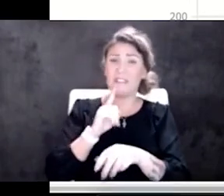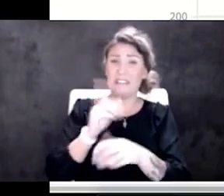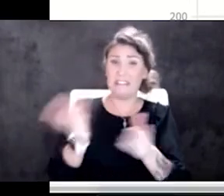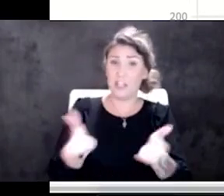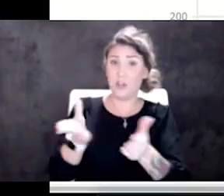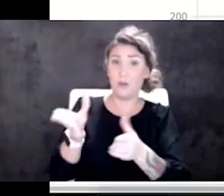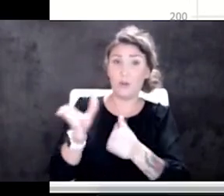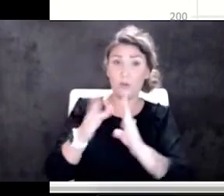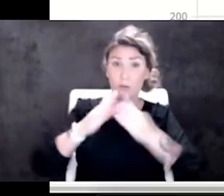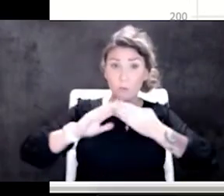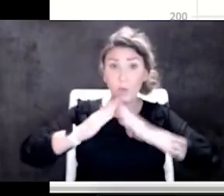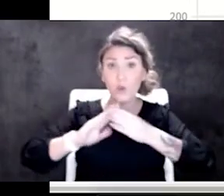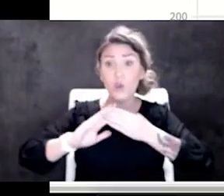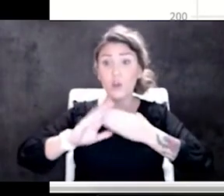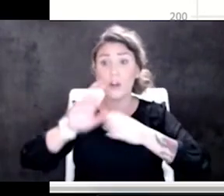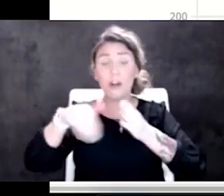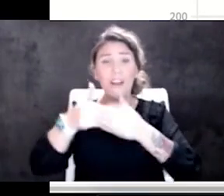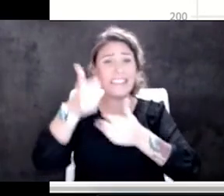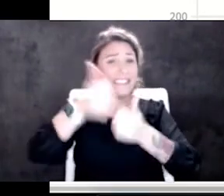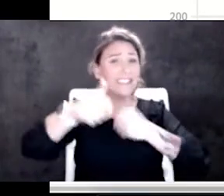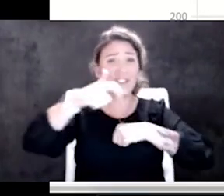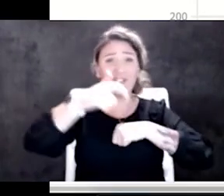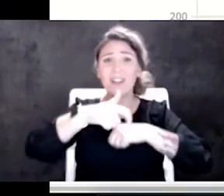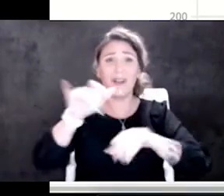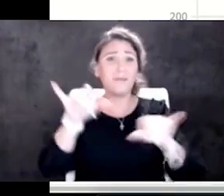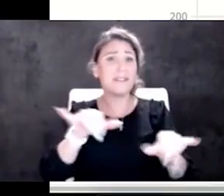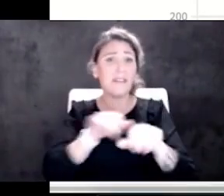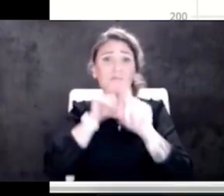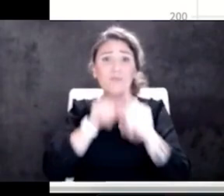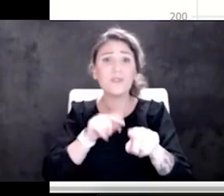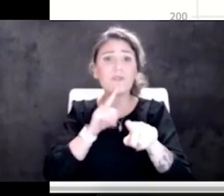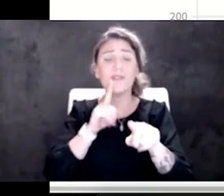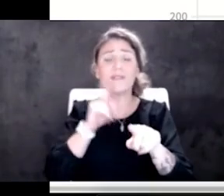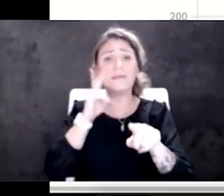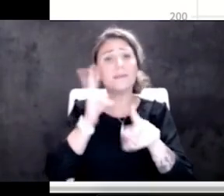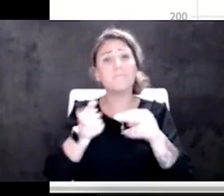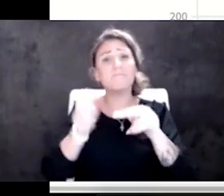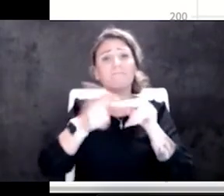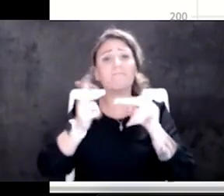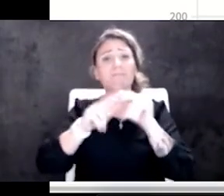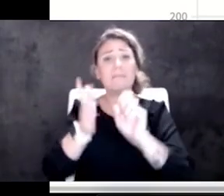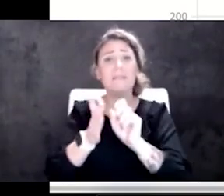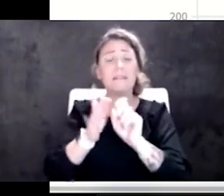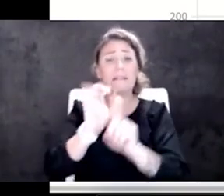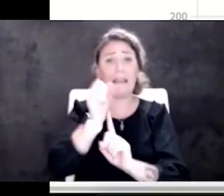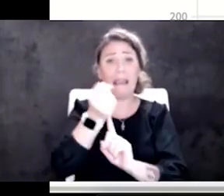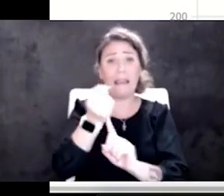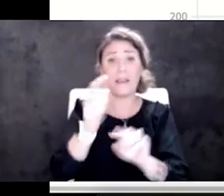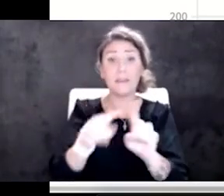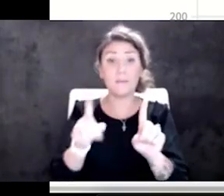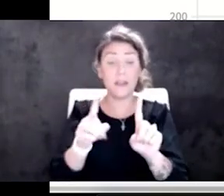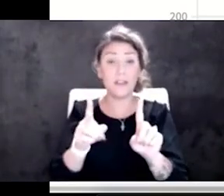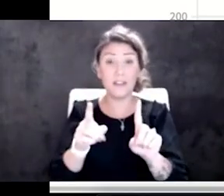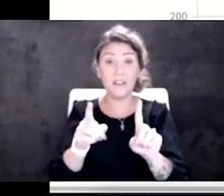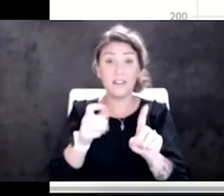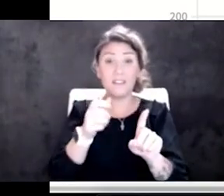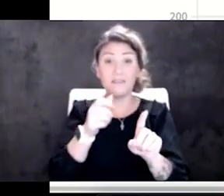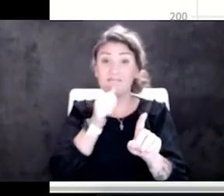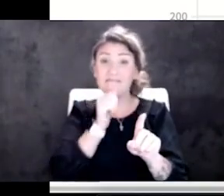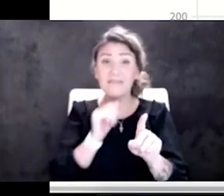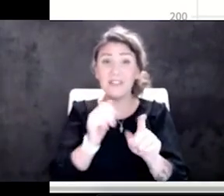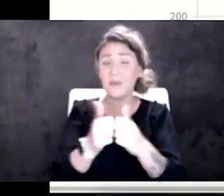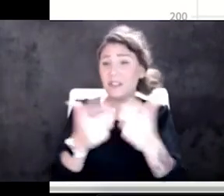Every single time it's the same result. And we see that increase in cases. But we are dealing with the hospitalizations from